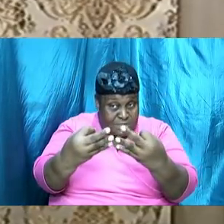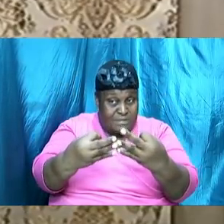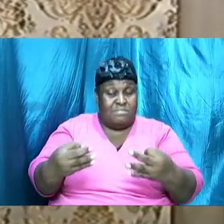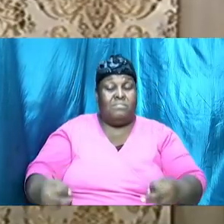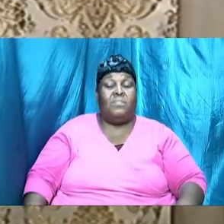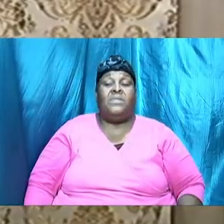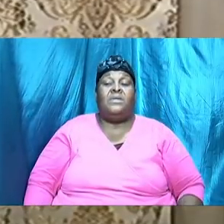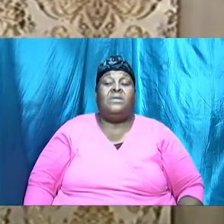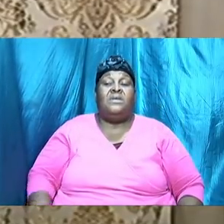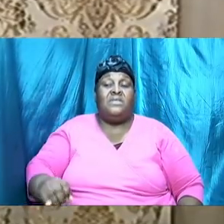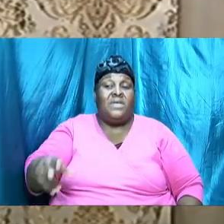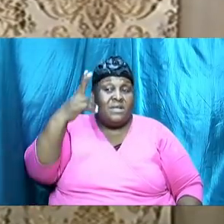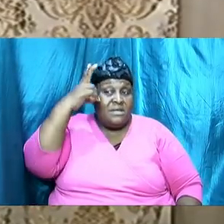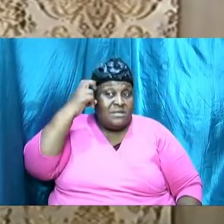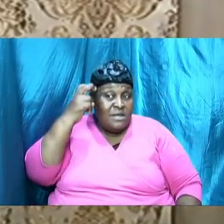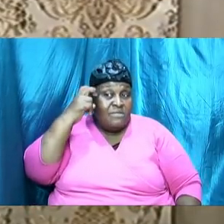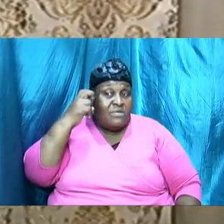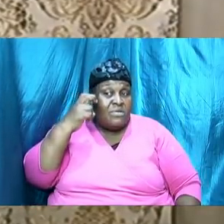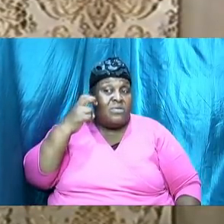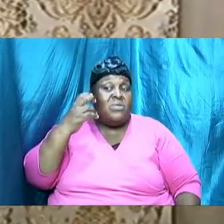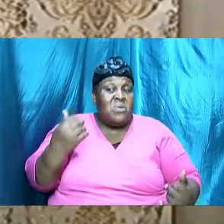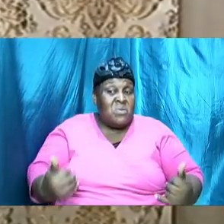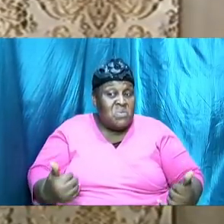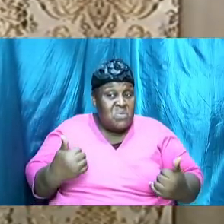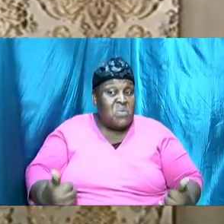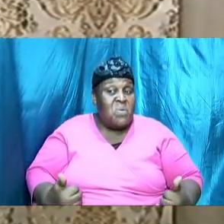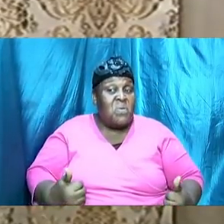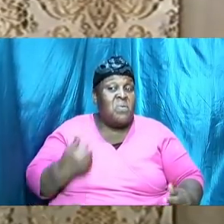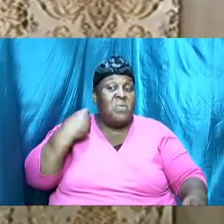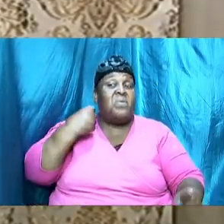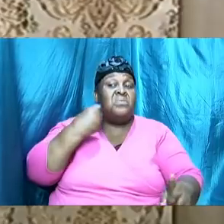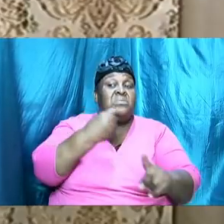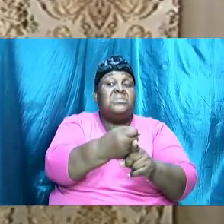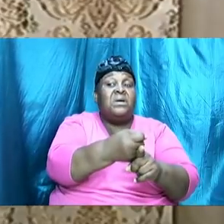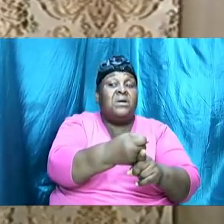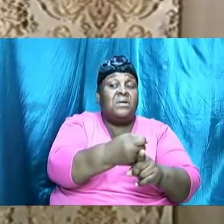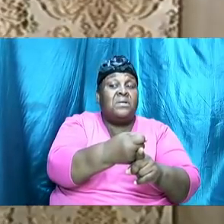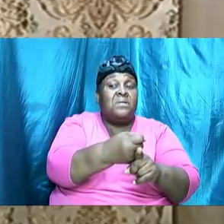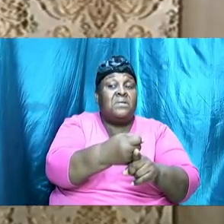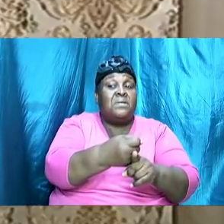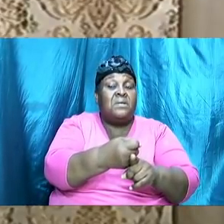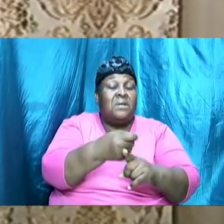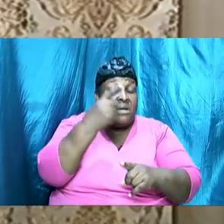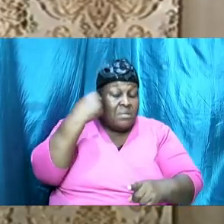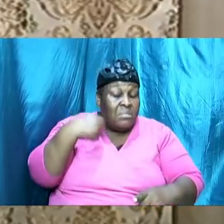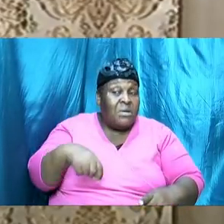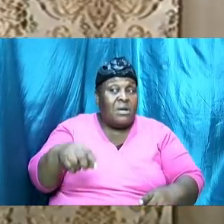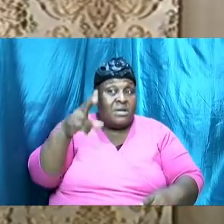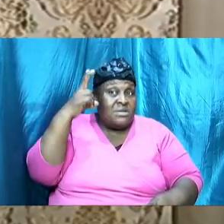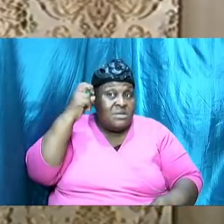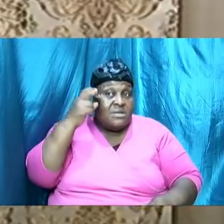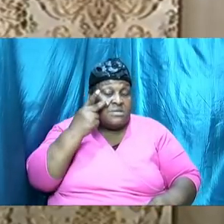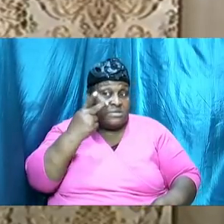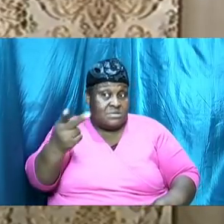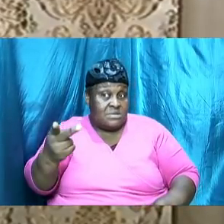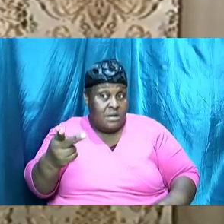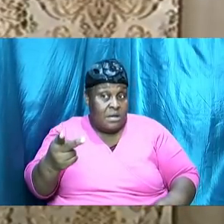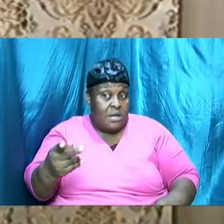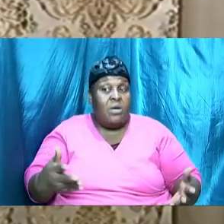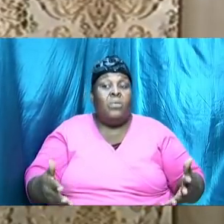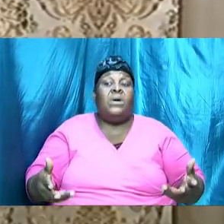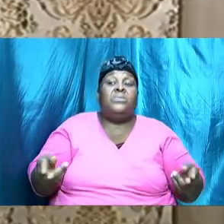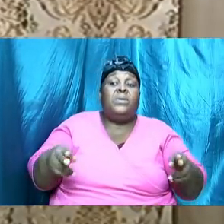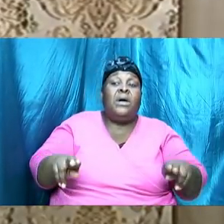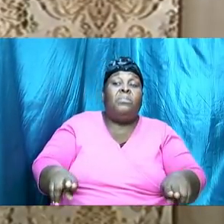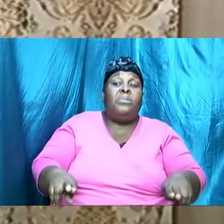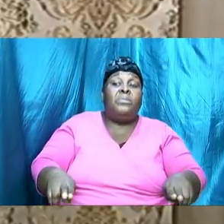that he was now attacking because he saw what was going to happen they